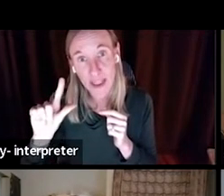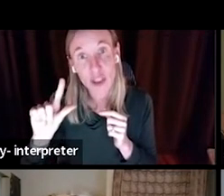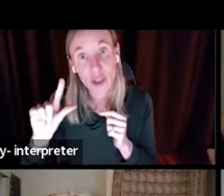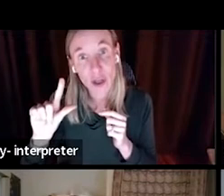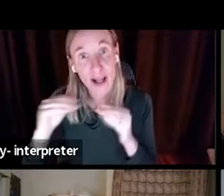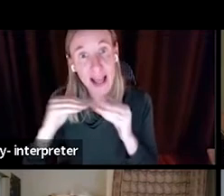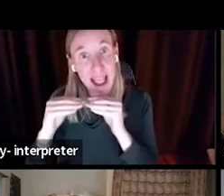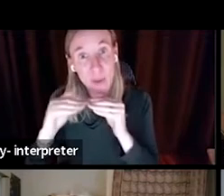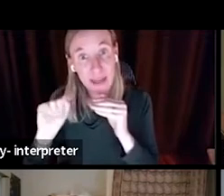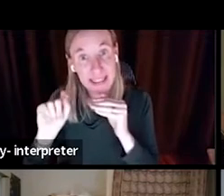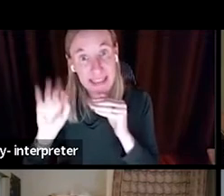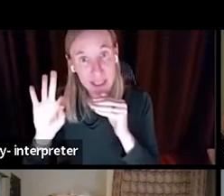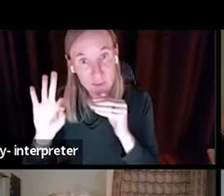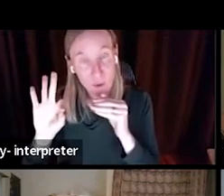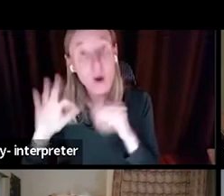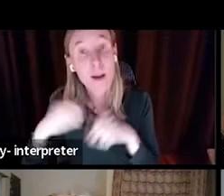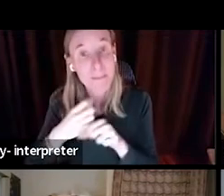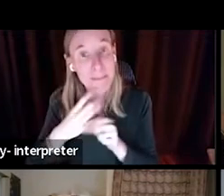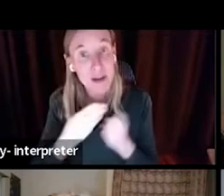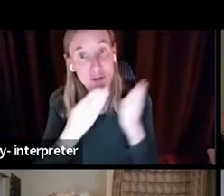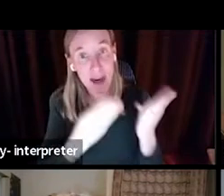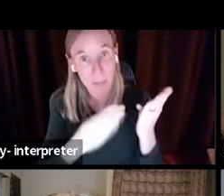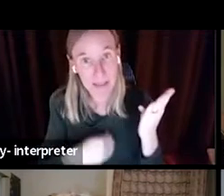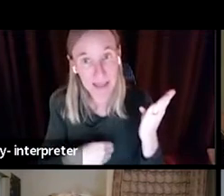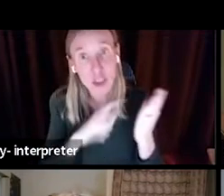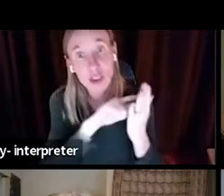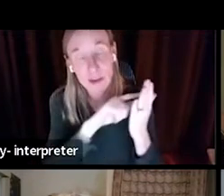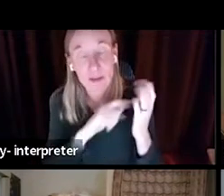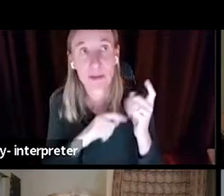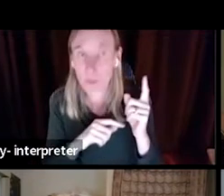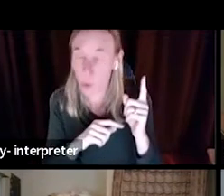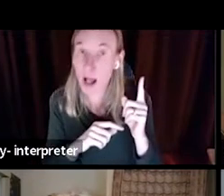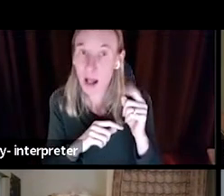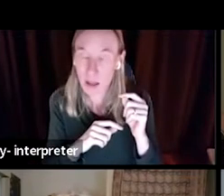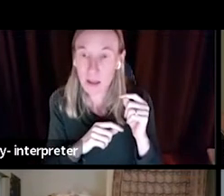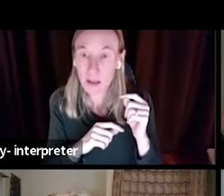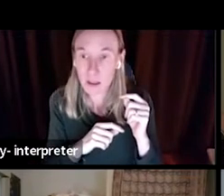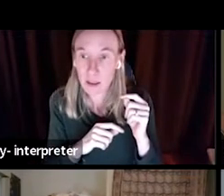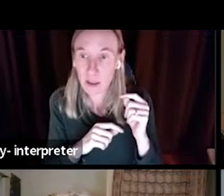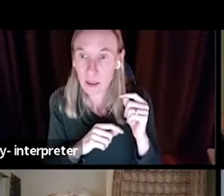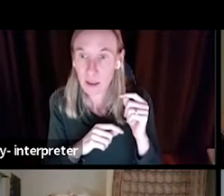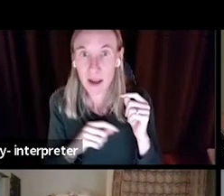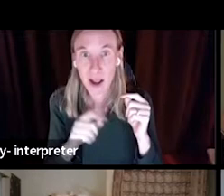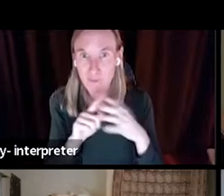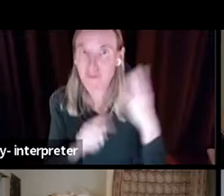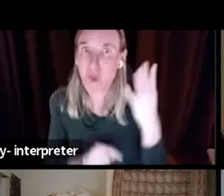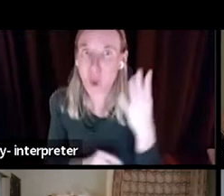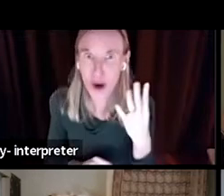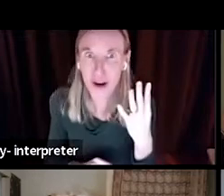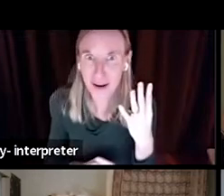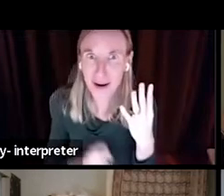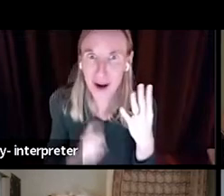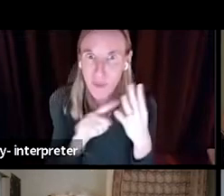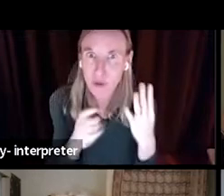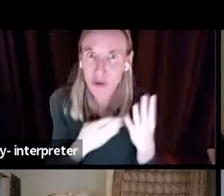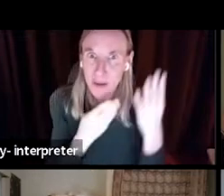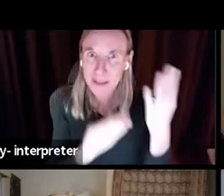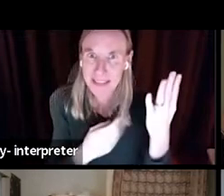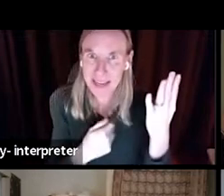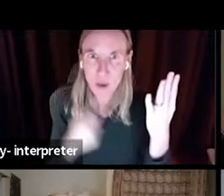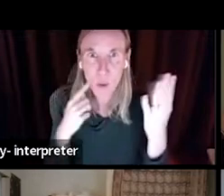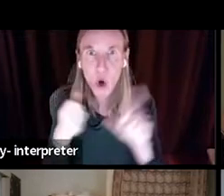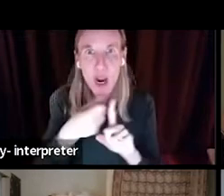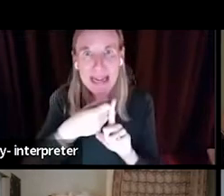made a set of recommendations and one of those, well, at least four of those recommendations were for expanded